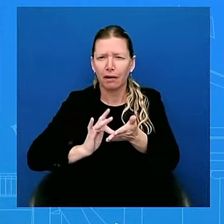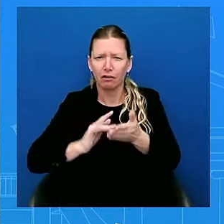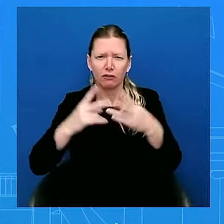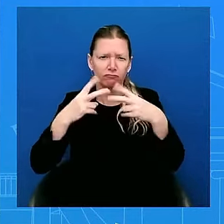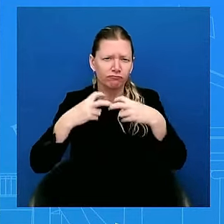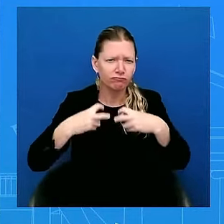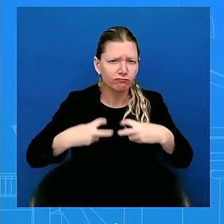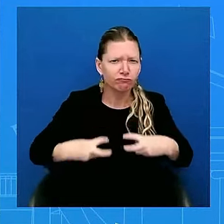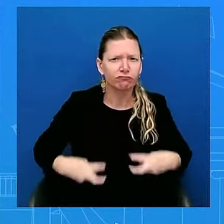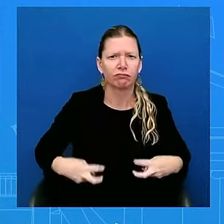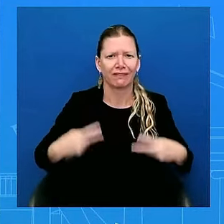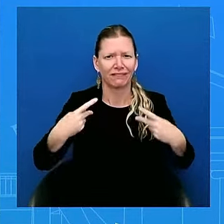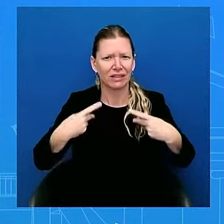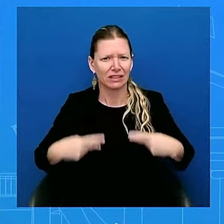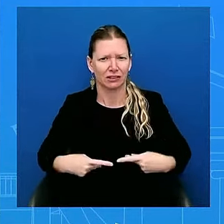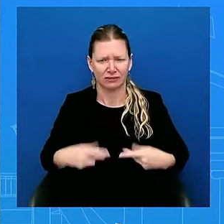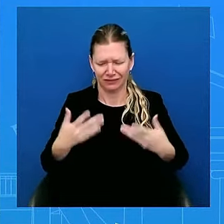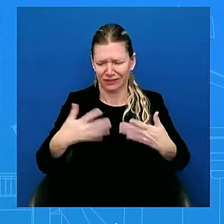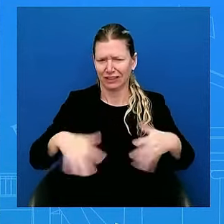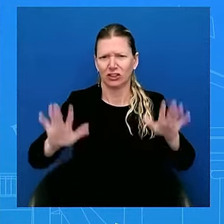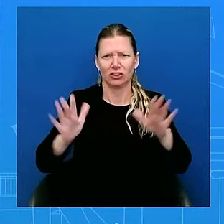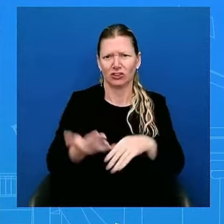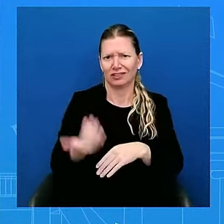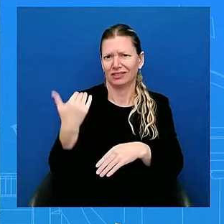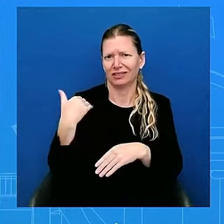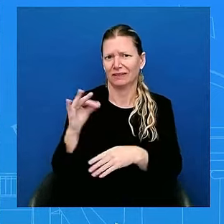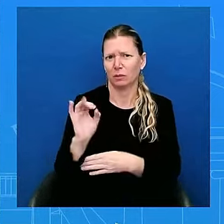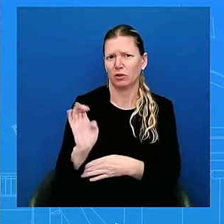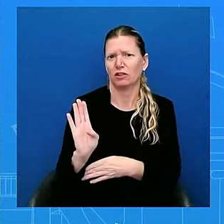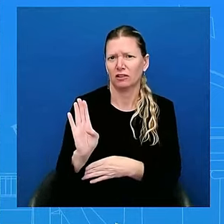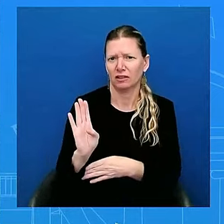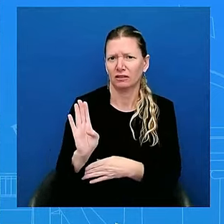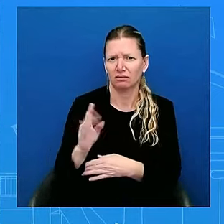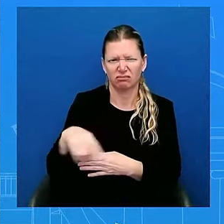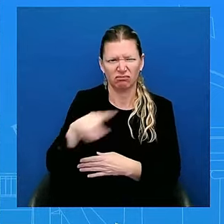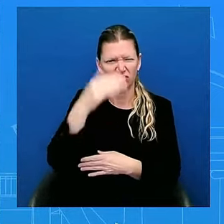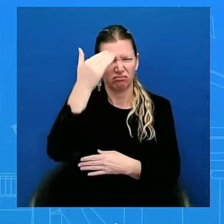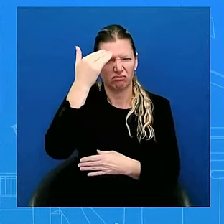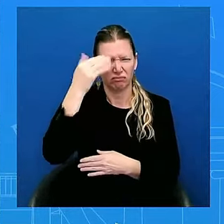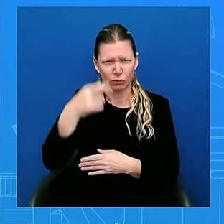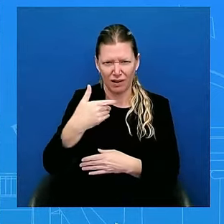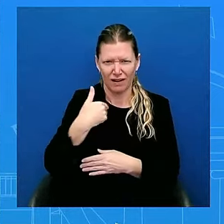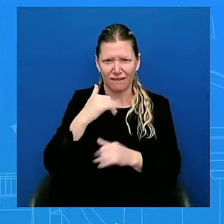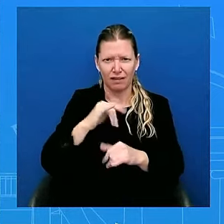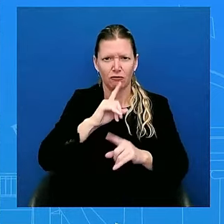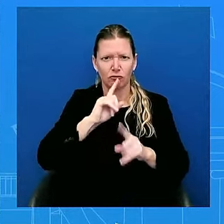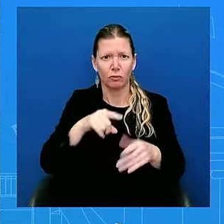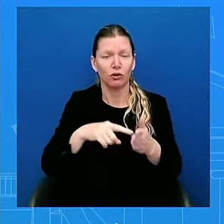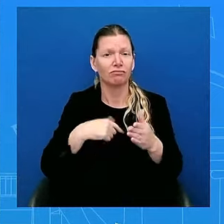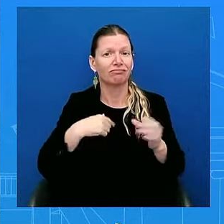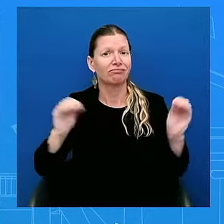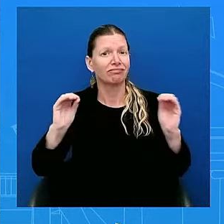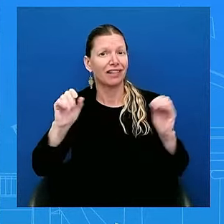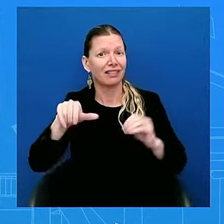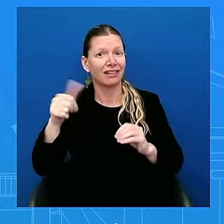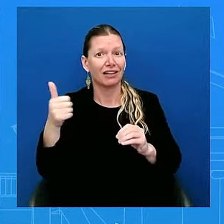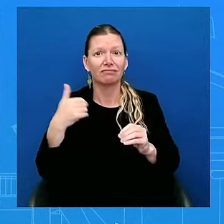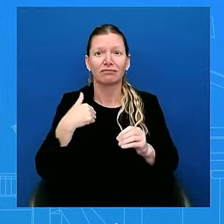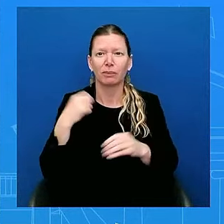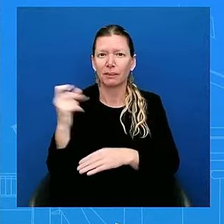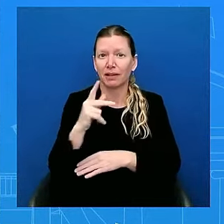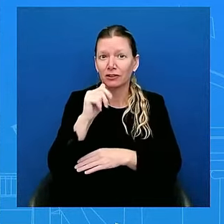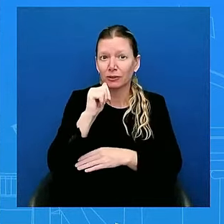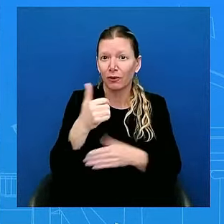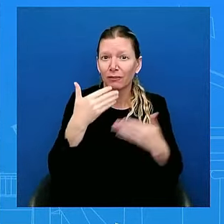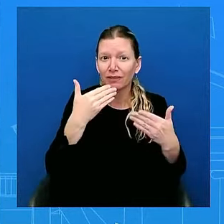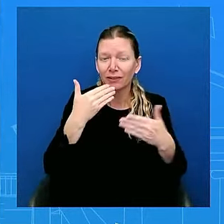that. I just don't have anything else to share from here. All right. Thanks, everybody. I'll be back tomorrow. Thank you. Thanks, guys. Thanks,